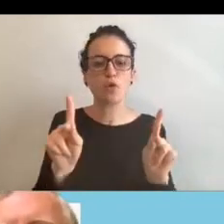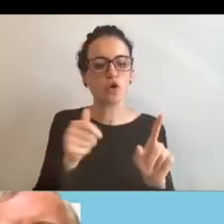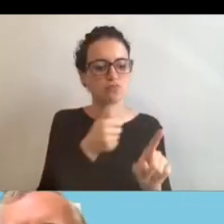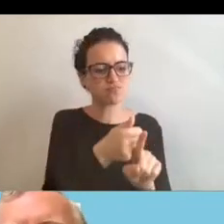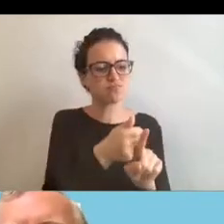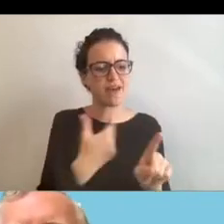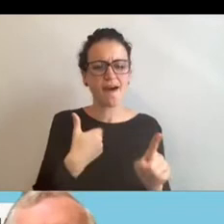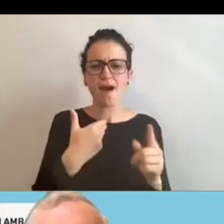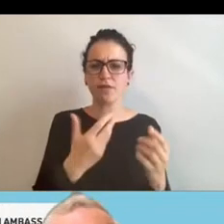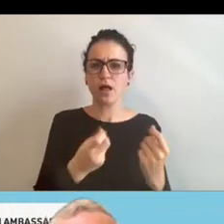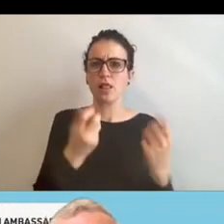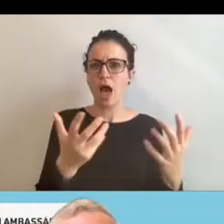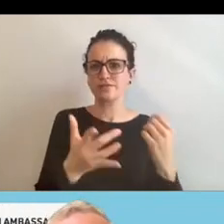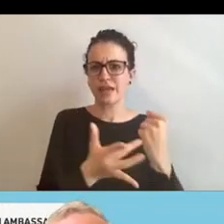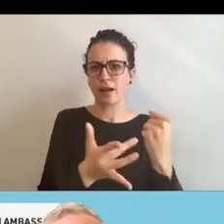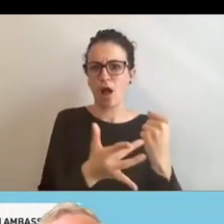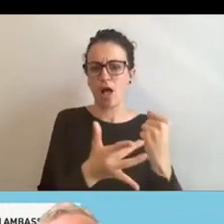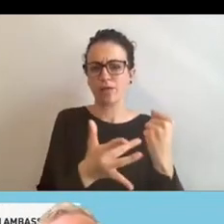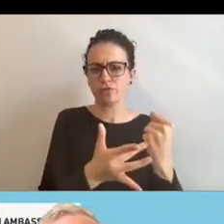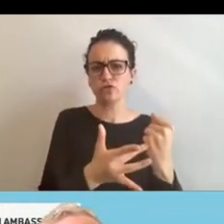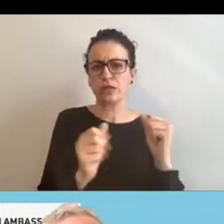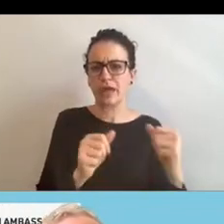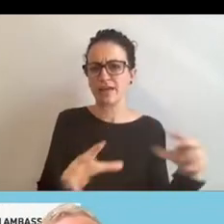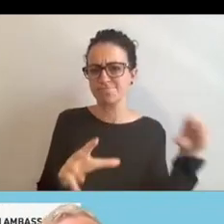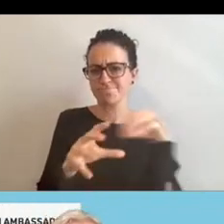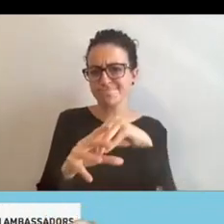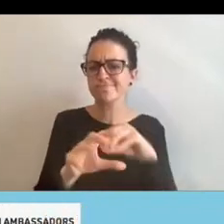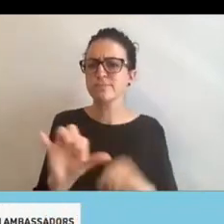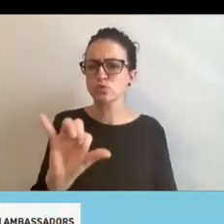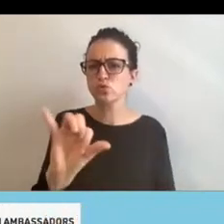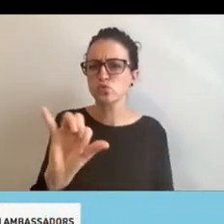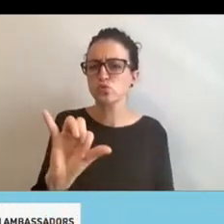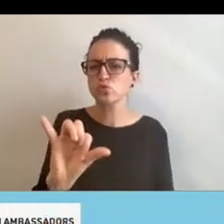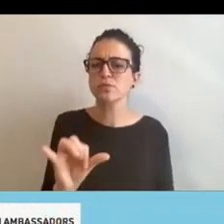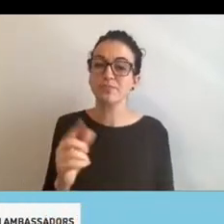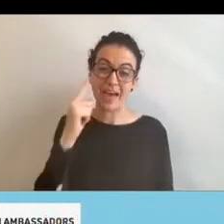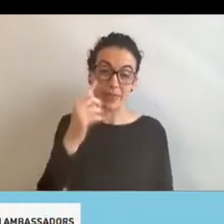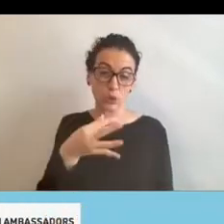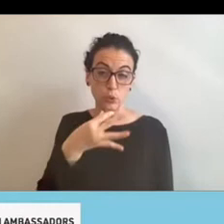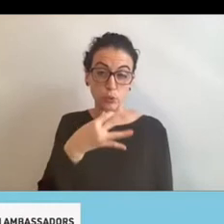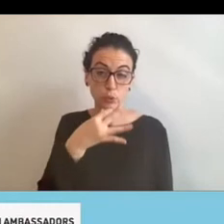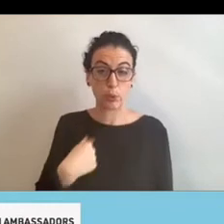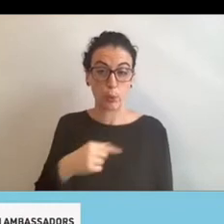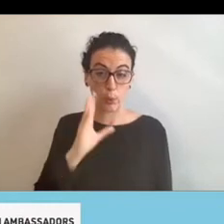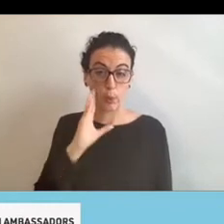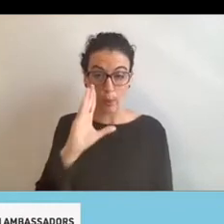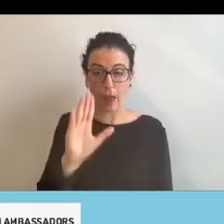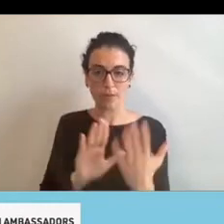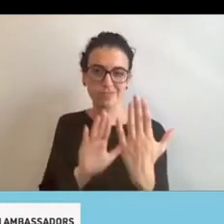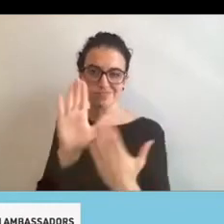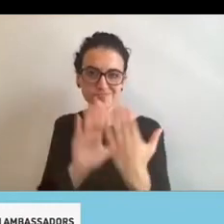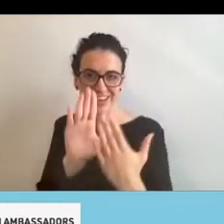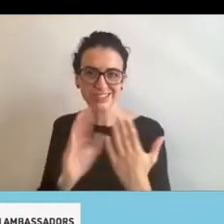I think we're going to be able to get back together soon. And, you know,